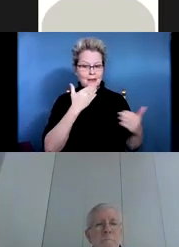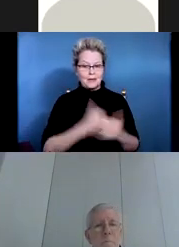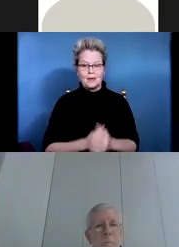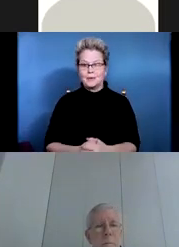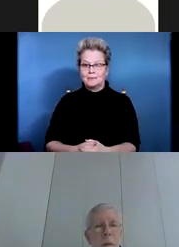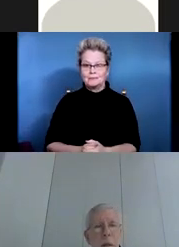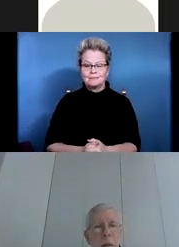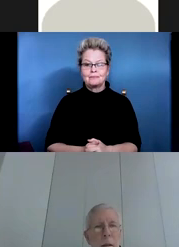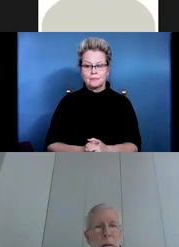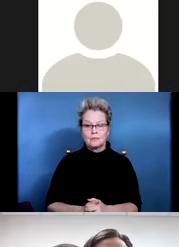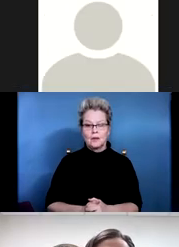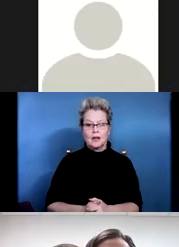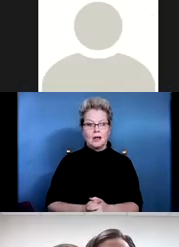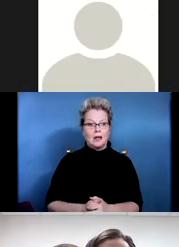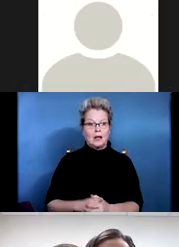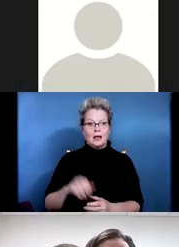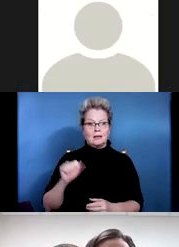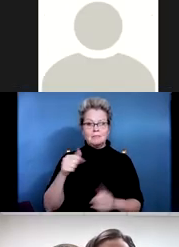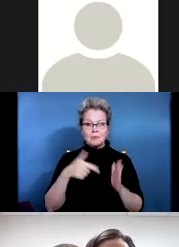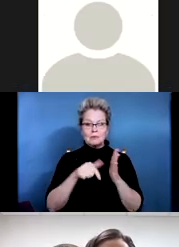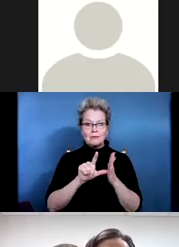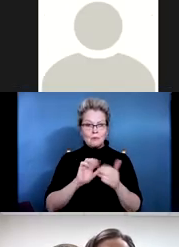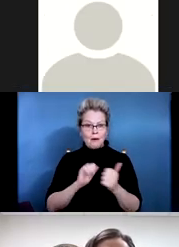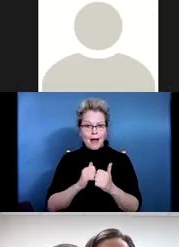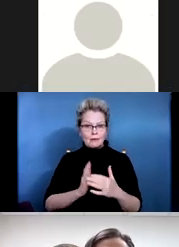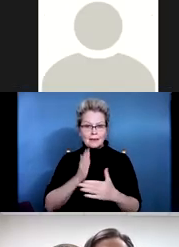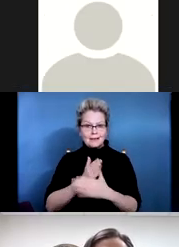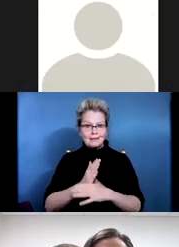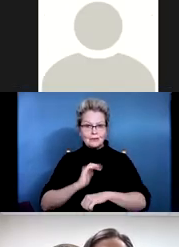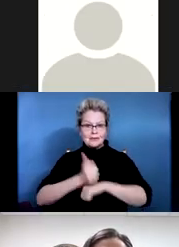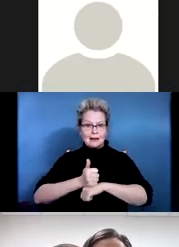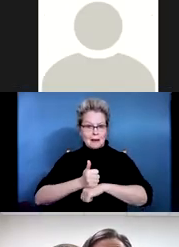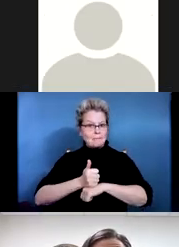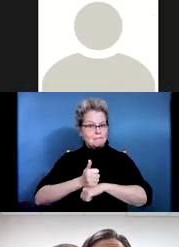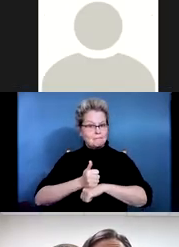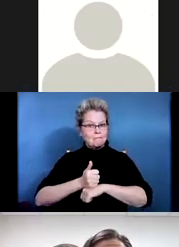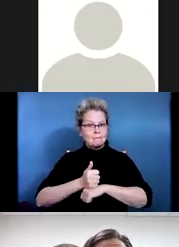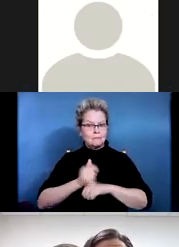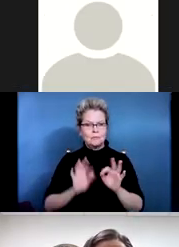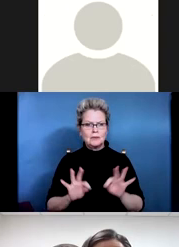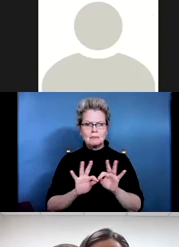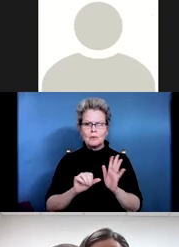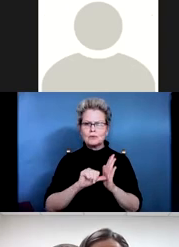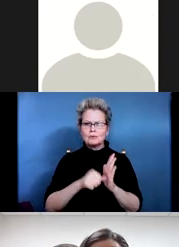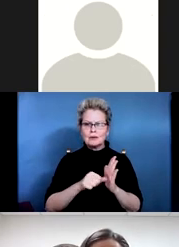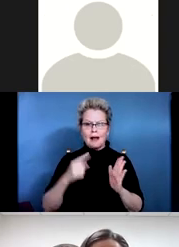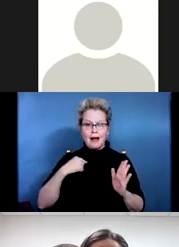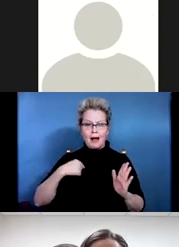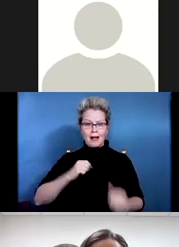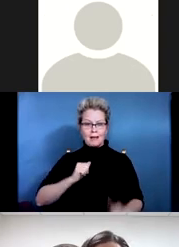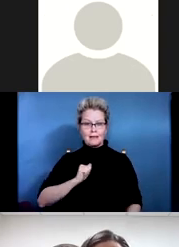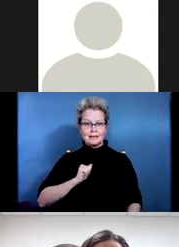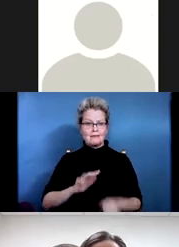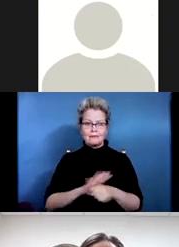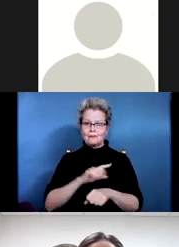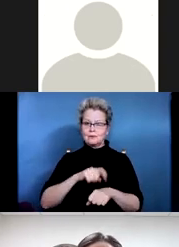So, yes, we're going to review how the intervention is implemented. It's important to stress that I am a full-time employee of